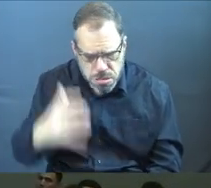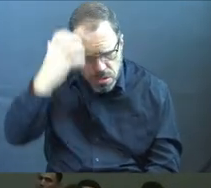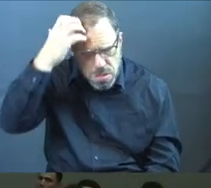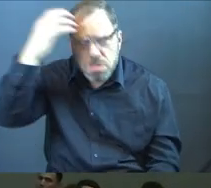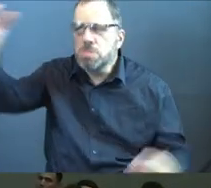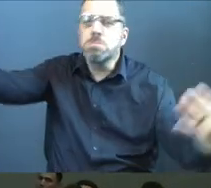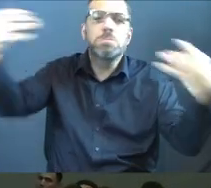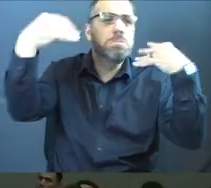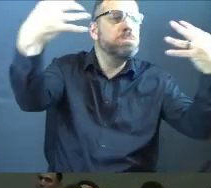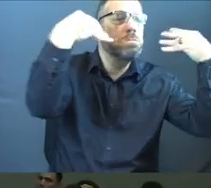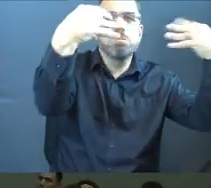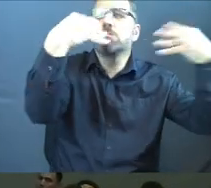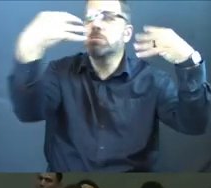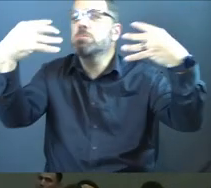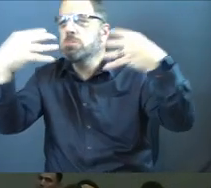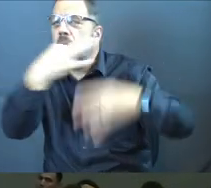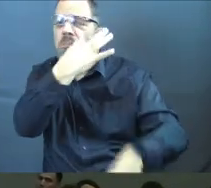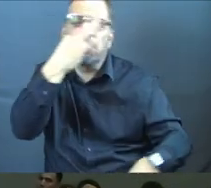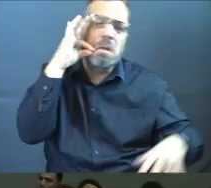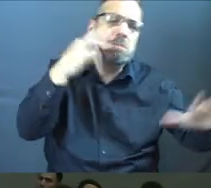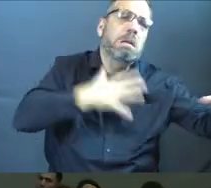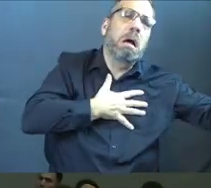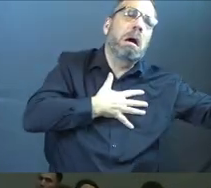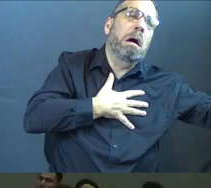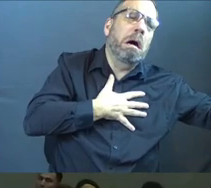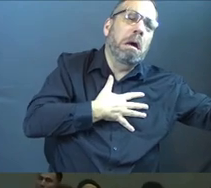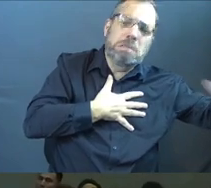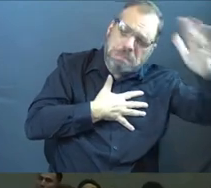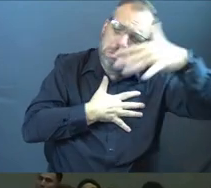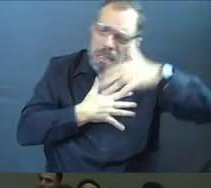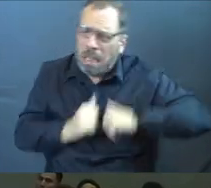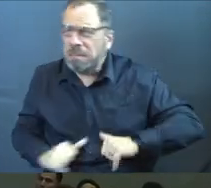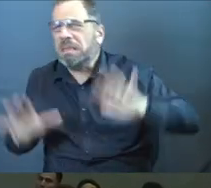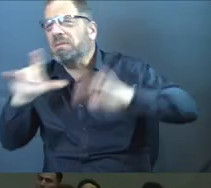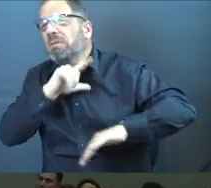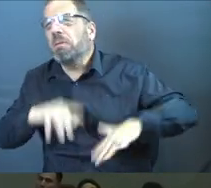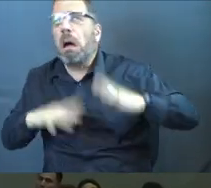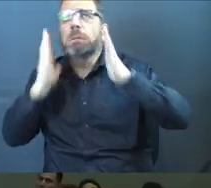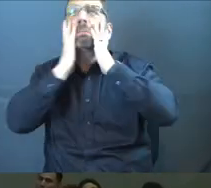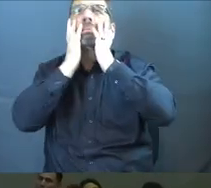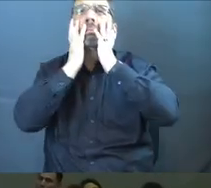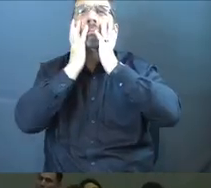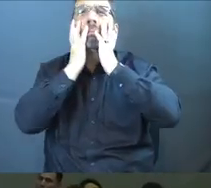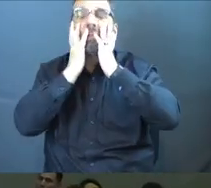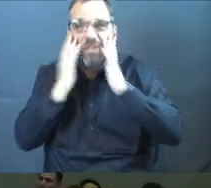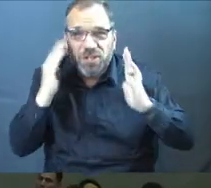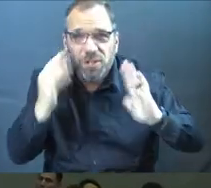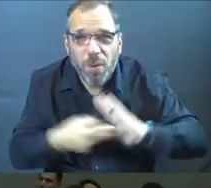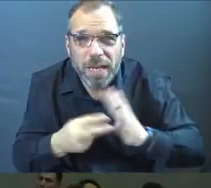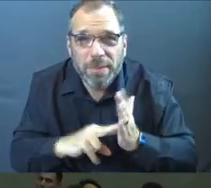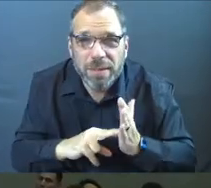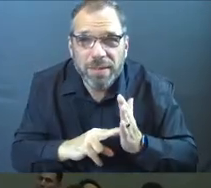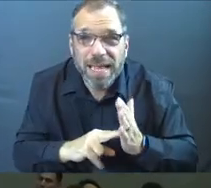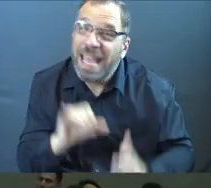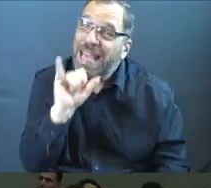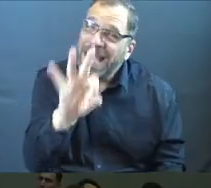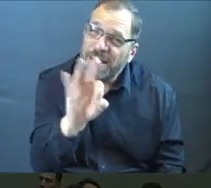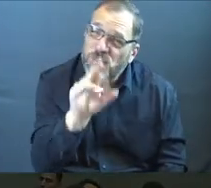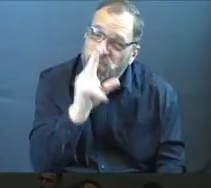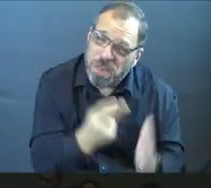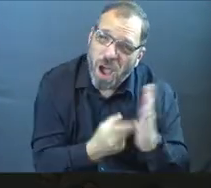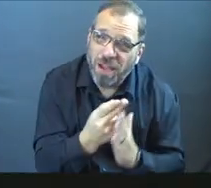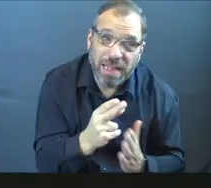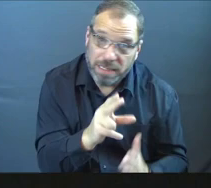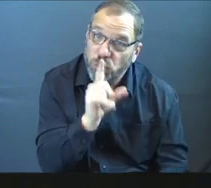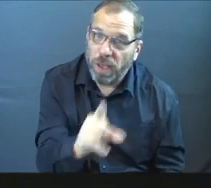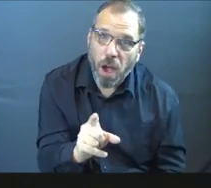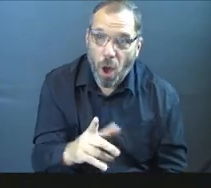Look at me. I'm fasting. Do you see what I've given up for the Lord? You know what I'm saying? I mean, if we're being super honest,